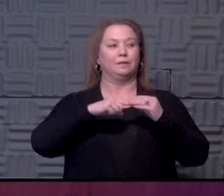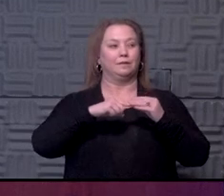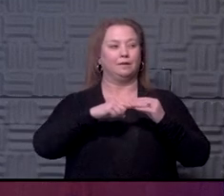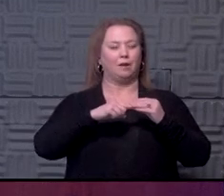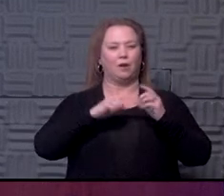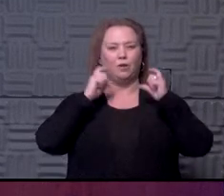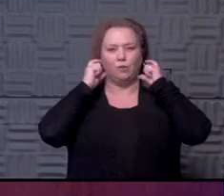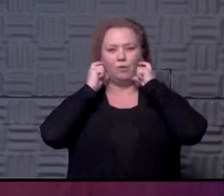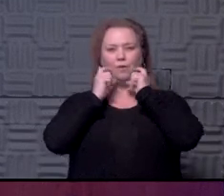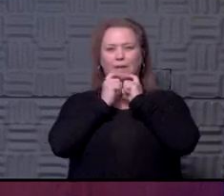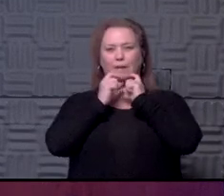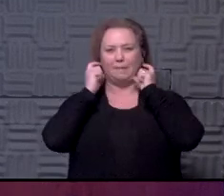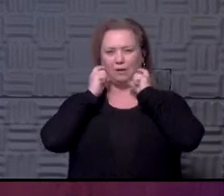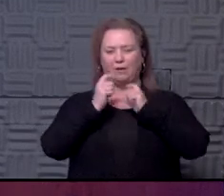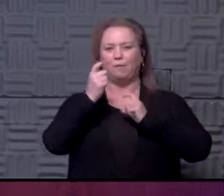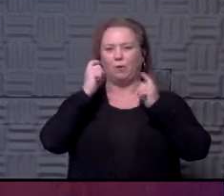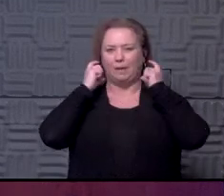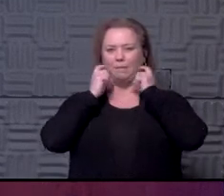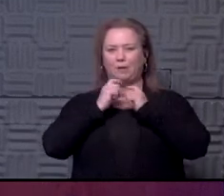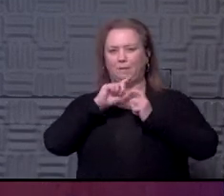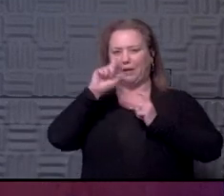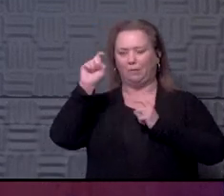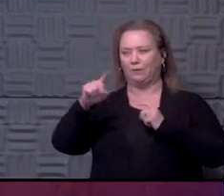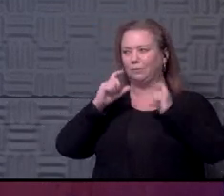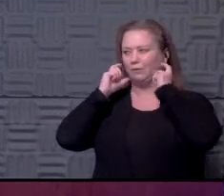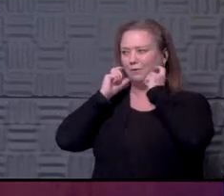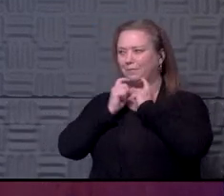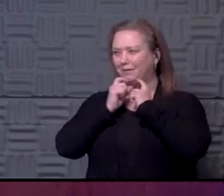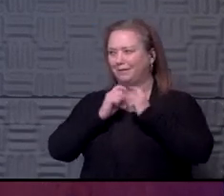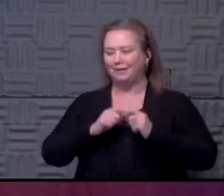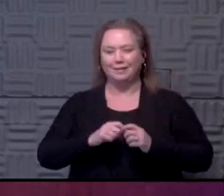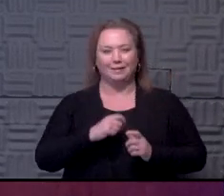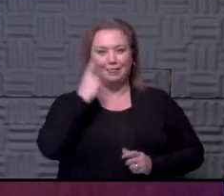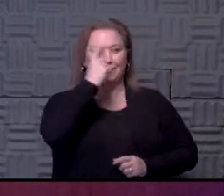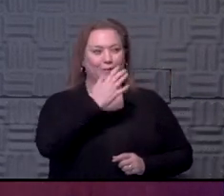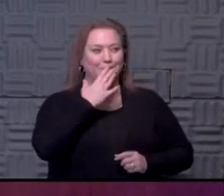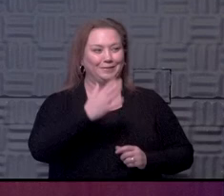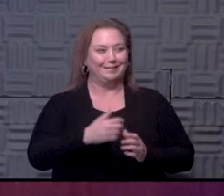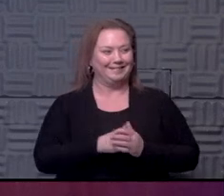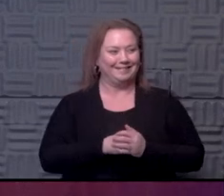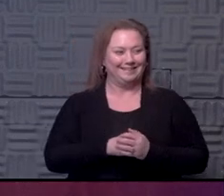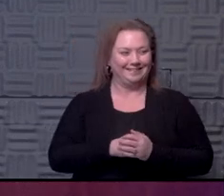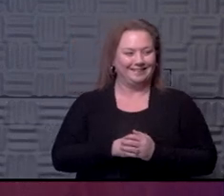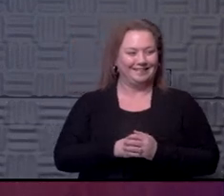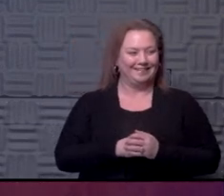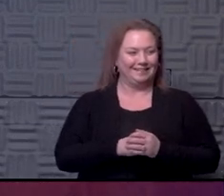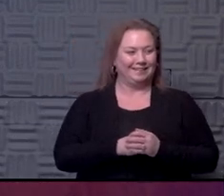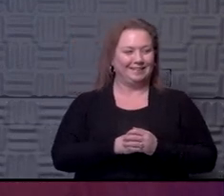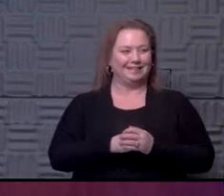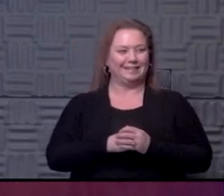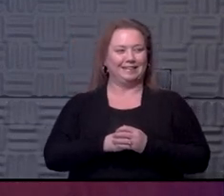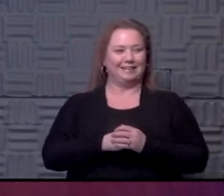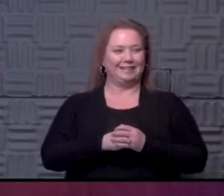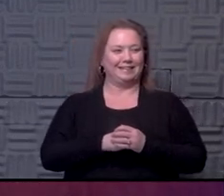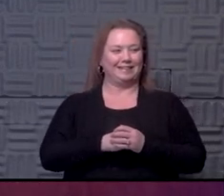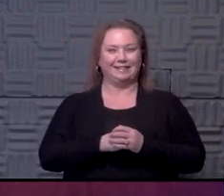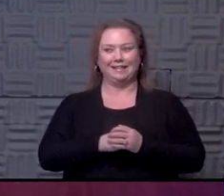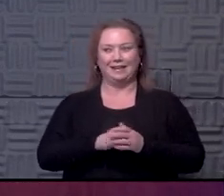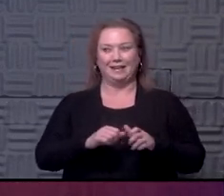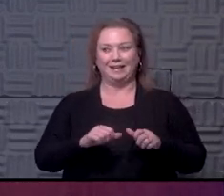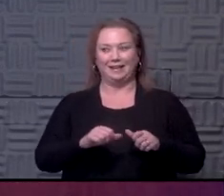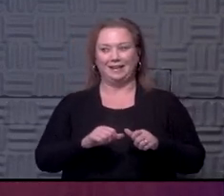growing a beard, by the way? A little bit. Okay. That was my question of the day. you go. Looking good. All right. Okay. So first question